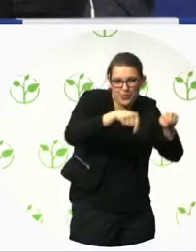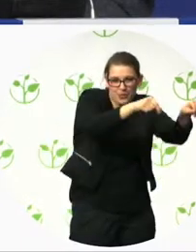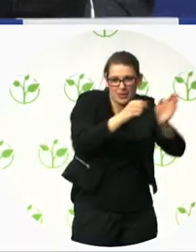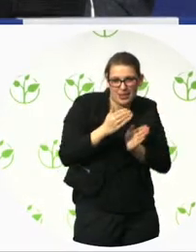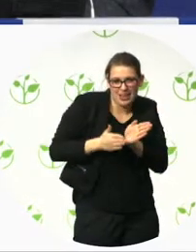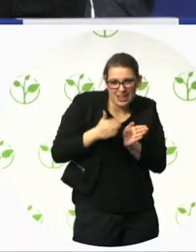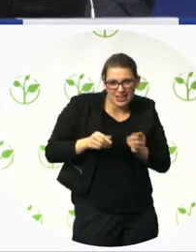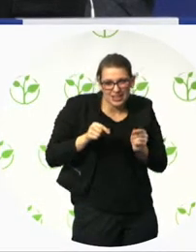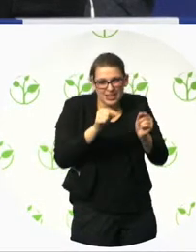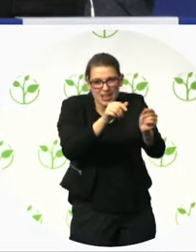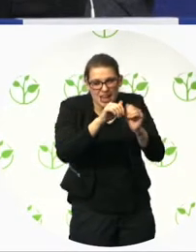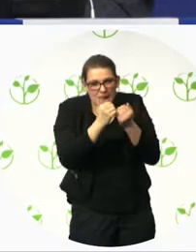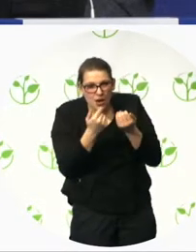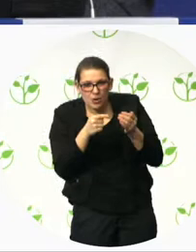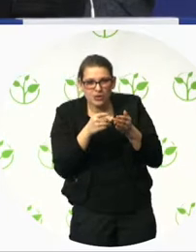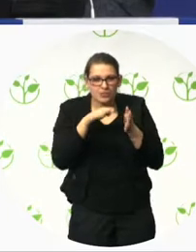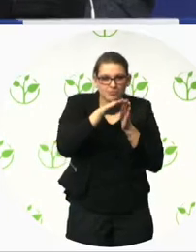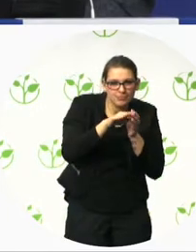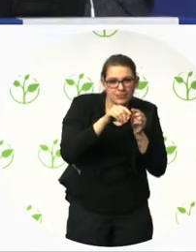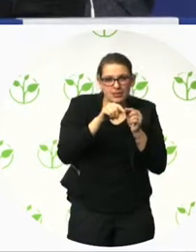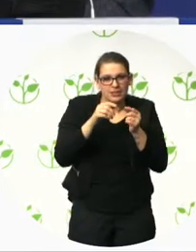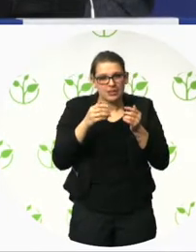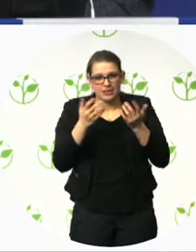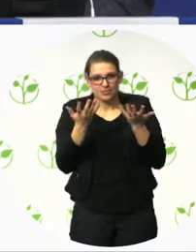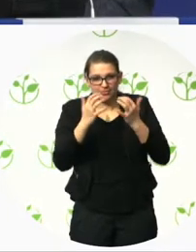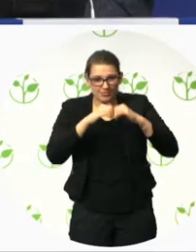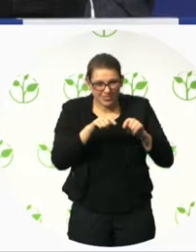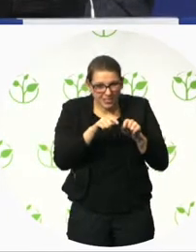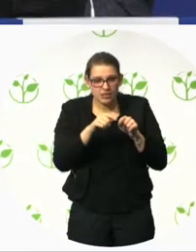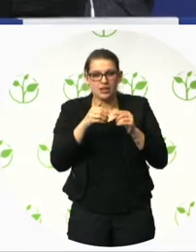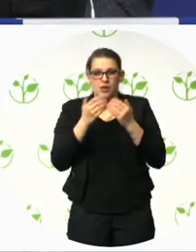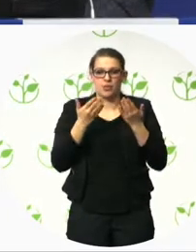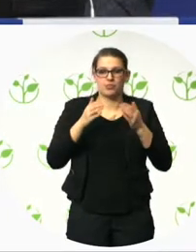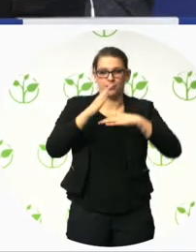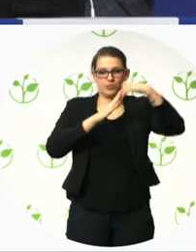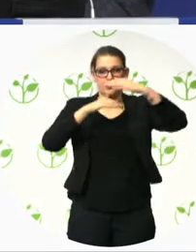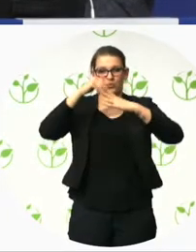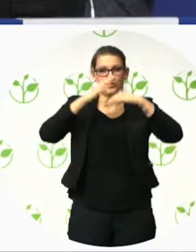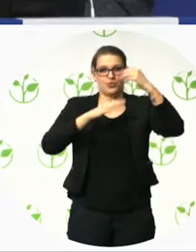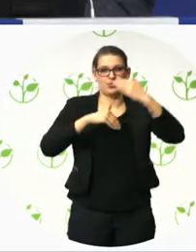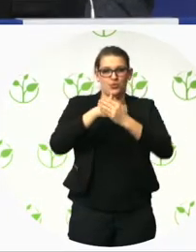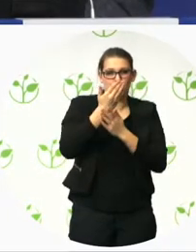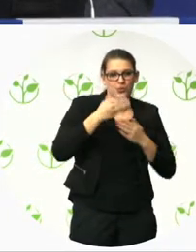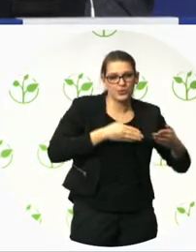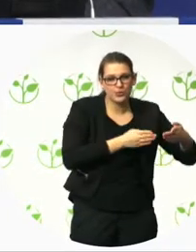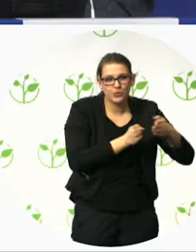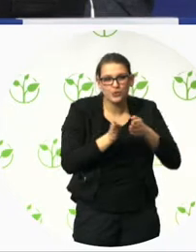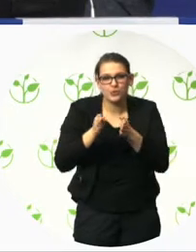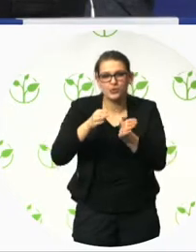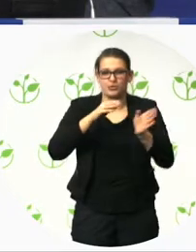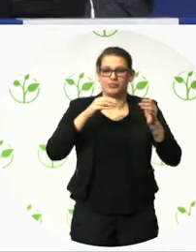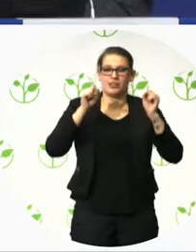will give perfect accessibility for walkers and cyclists. You are welcome to join us